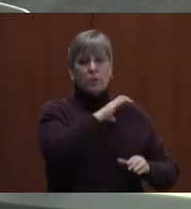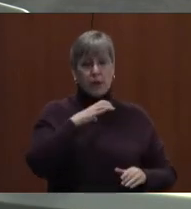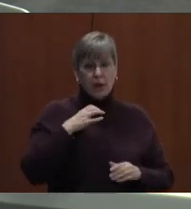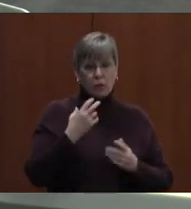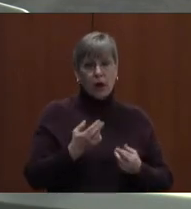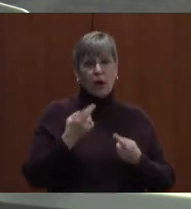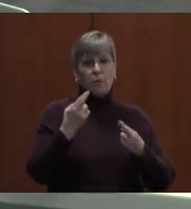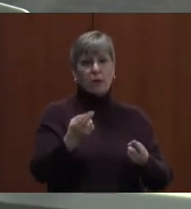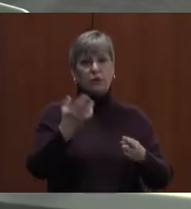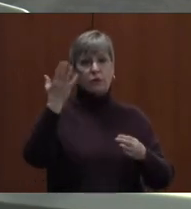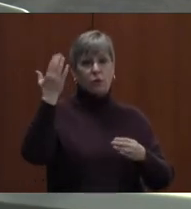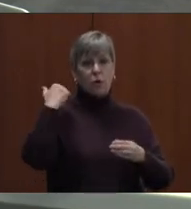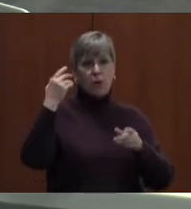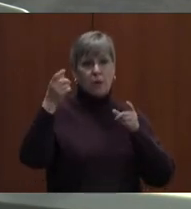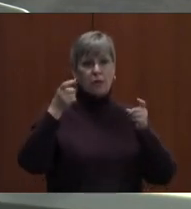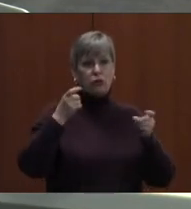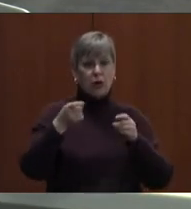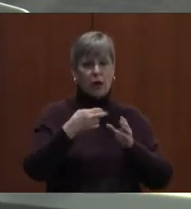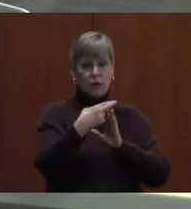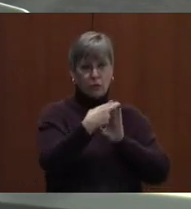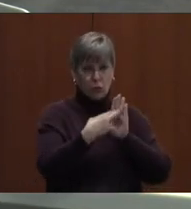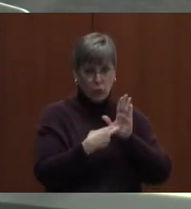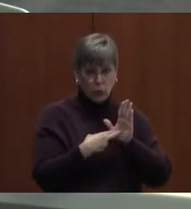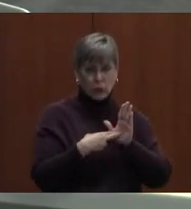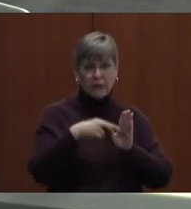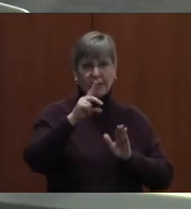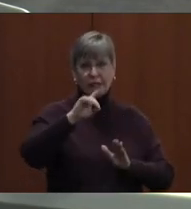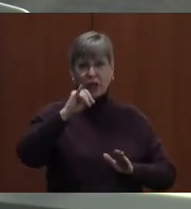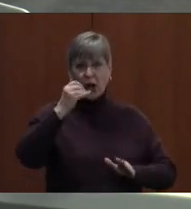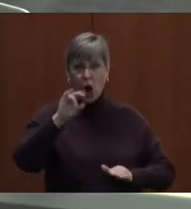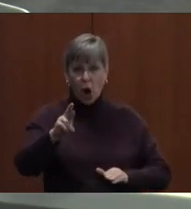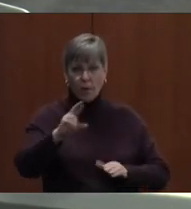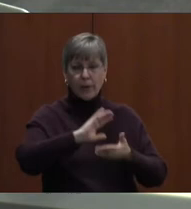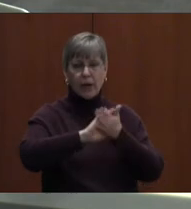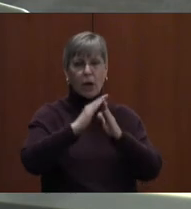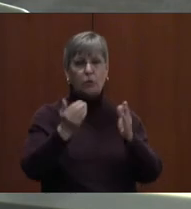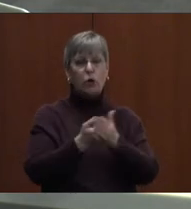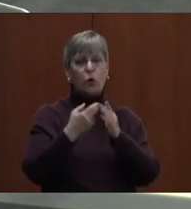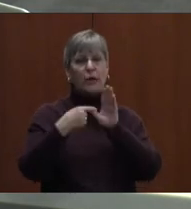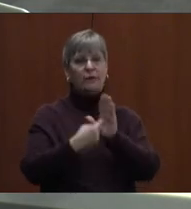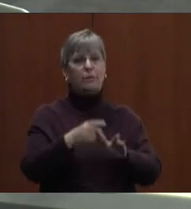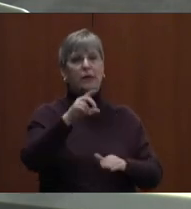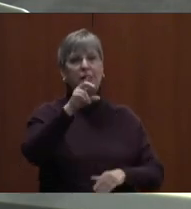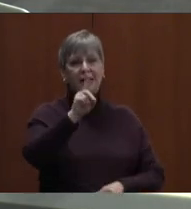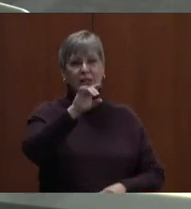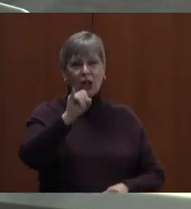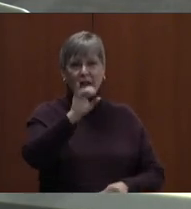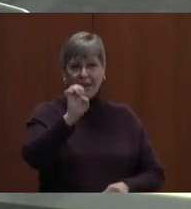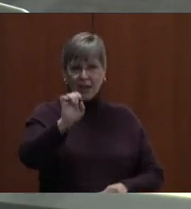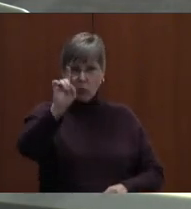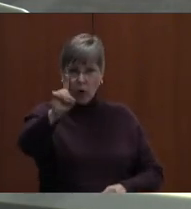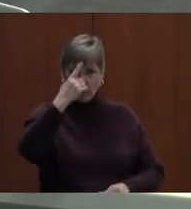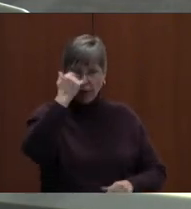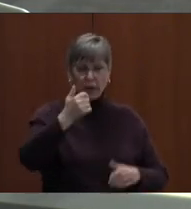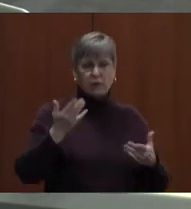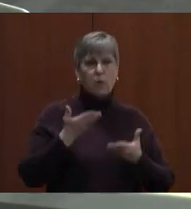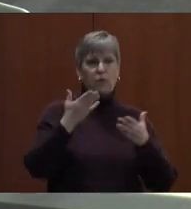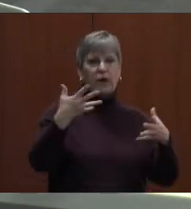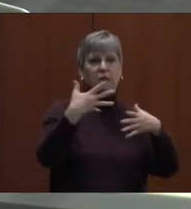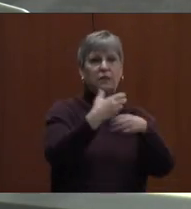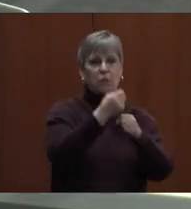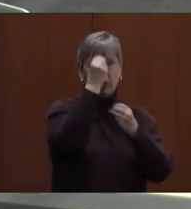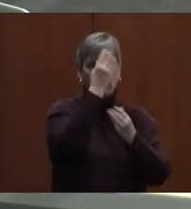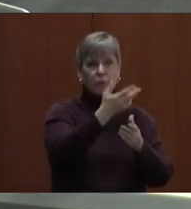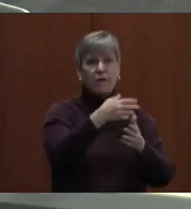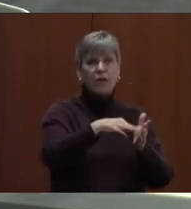that former administrative regulation DJR become new exhibit DJ-E-1 because it provides a summary of information found